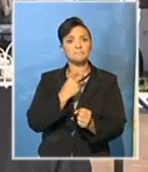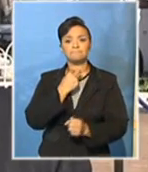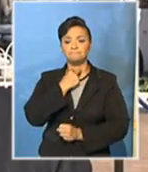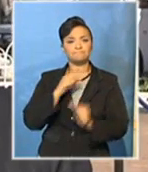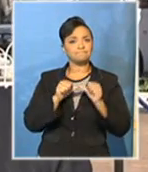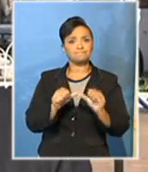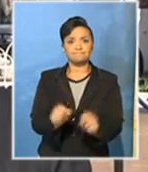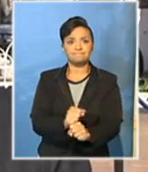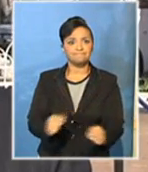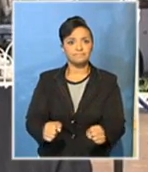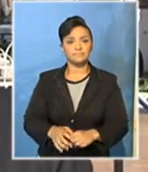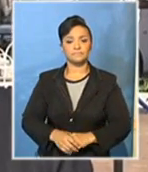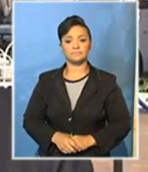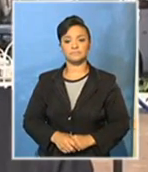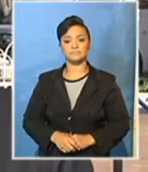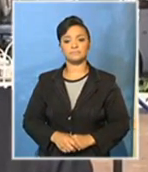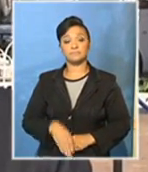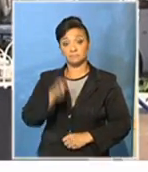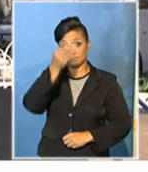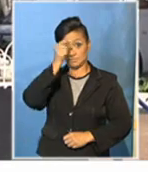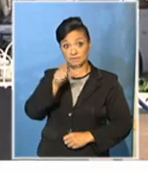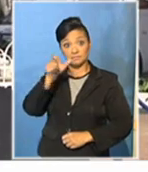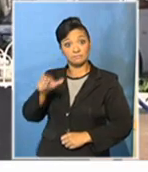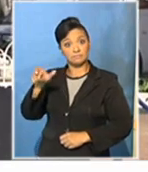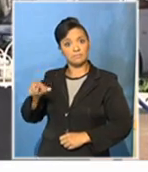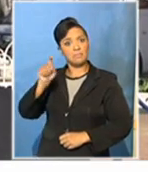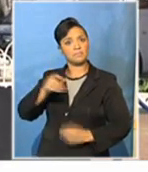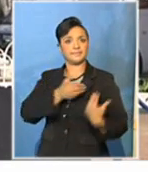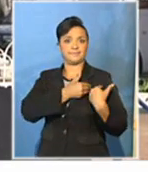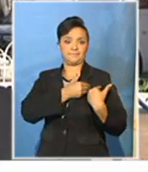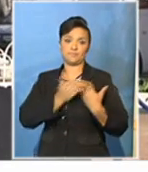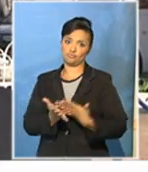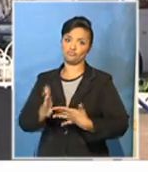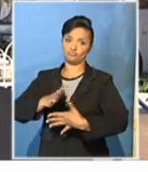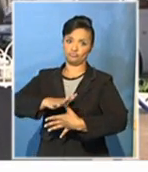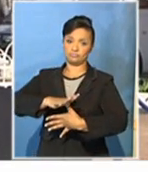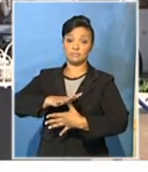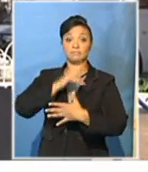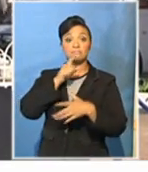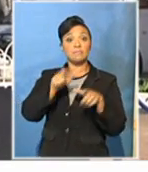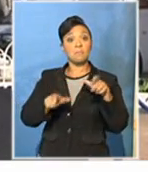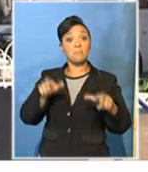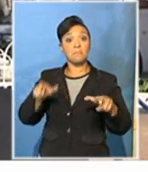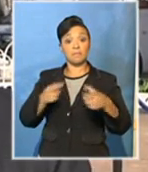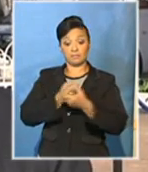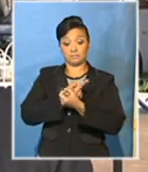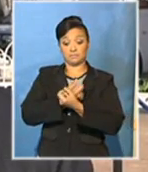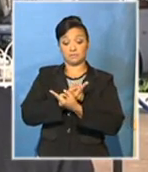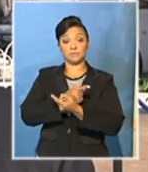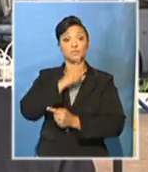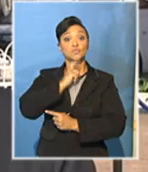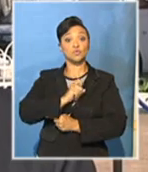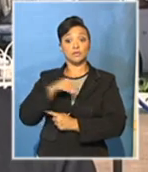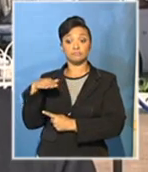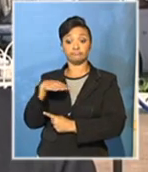We don't need our learners not to be safe. And we feel that those that are en route to school, they